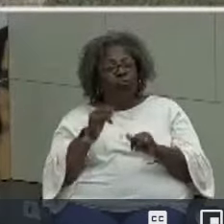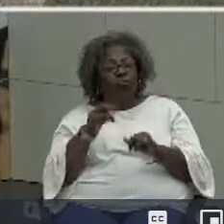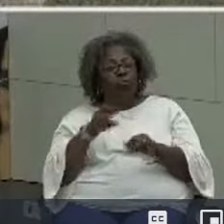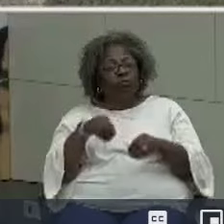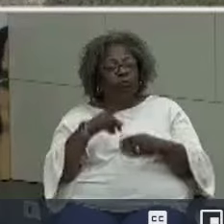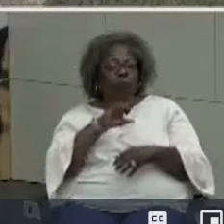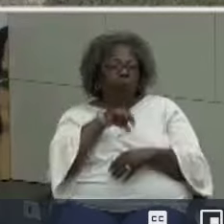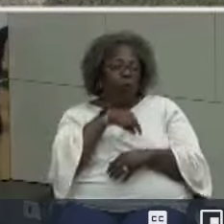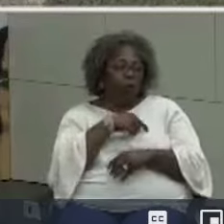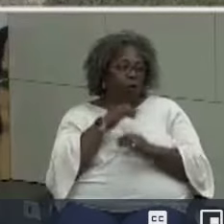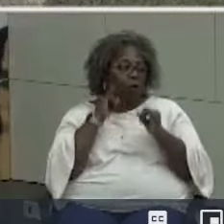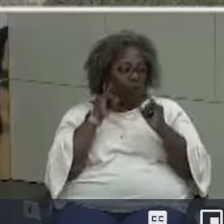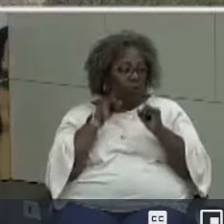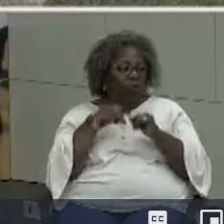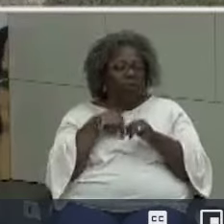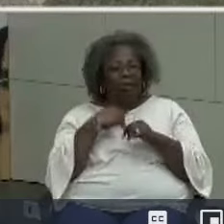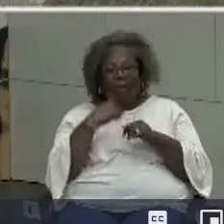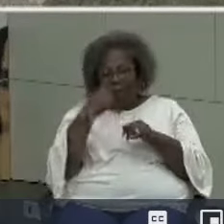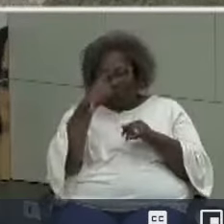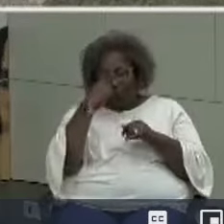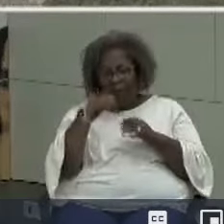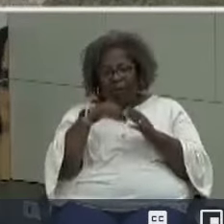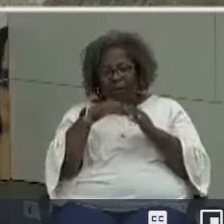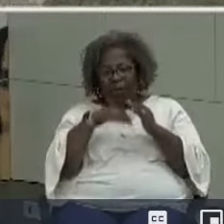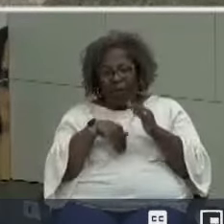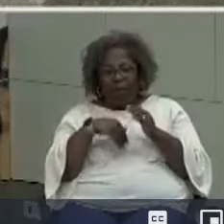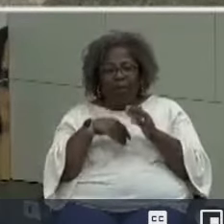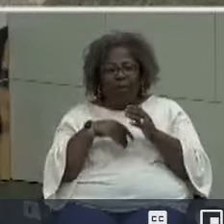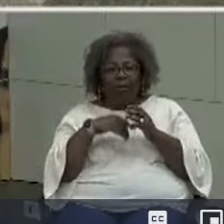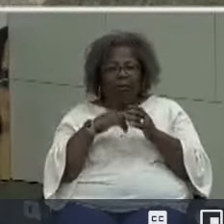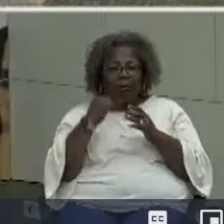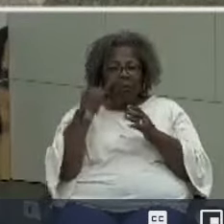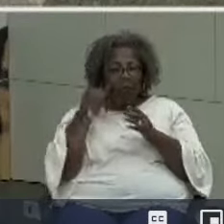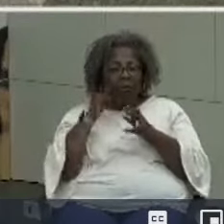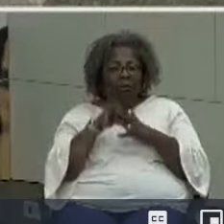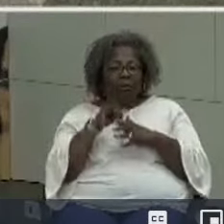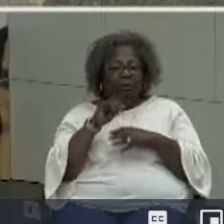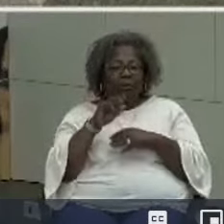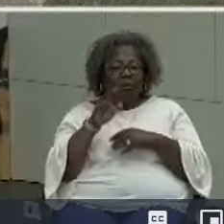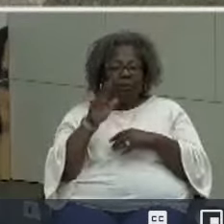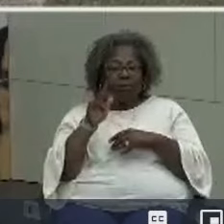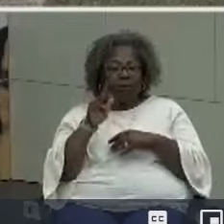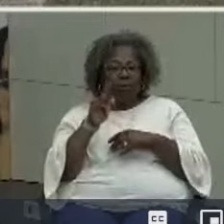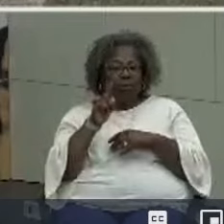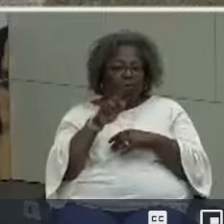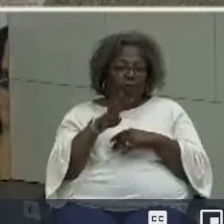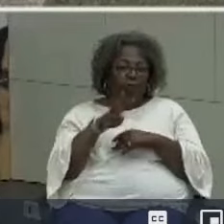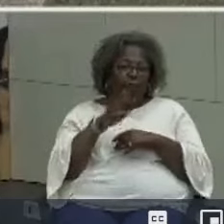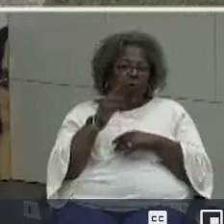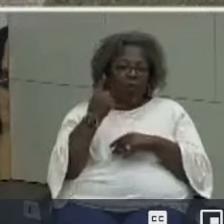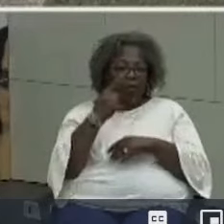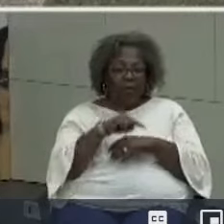instruction. I think it's less than ideal it's only 23 24 days